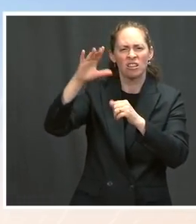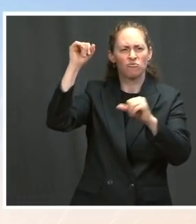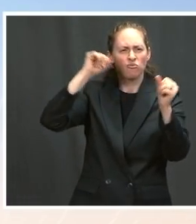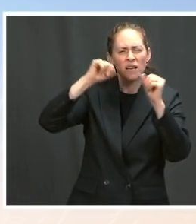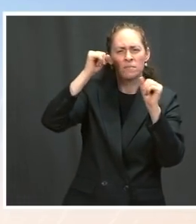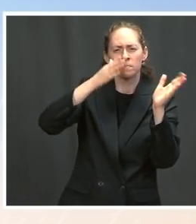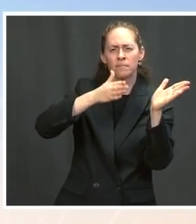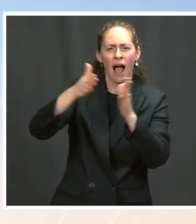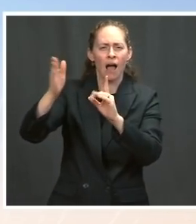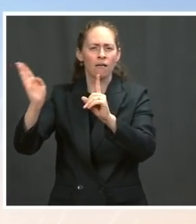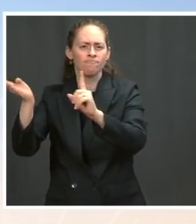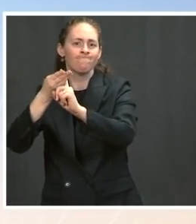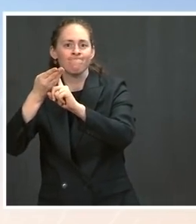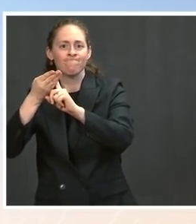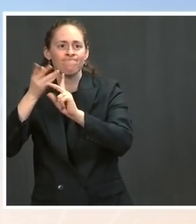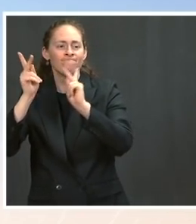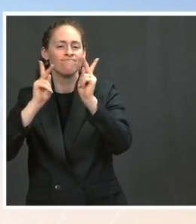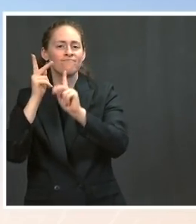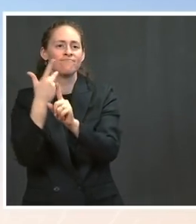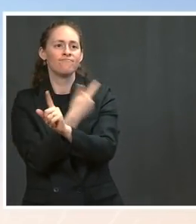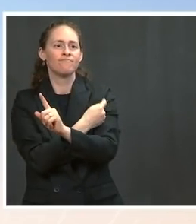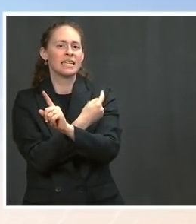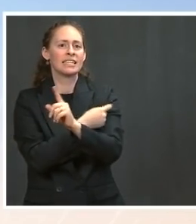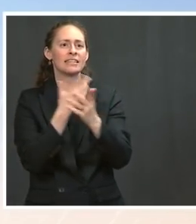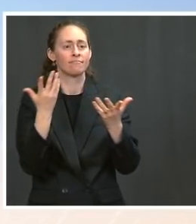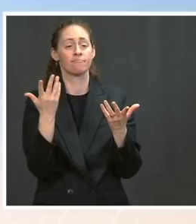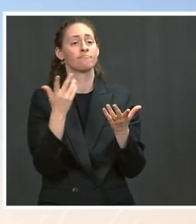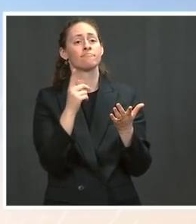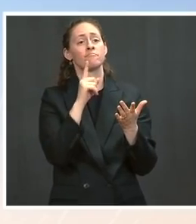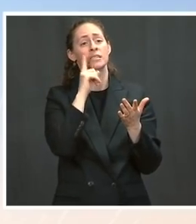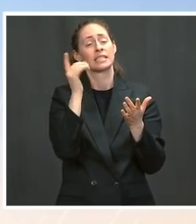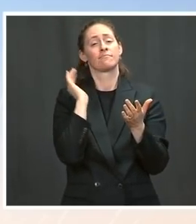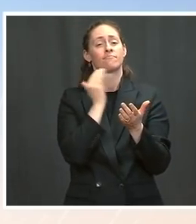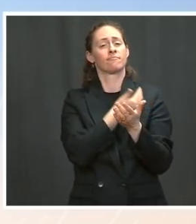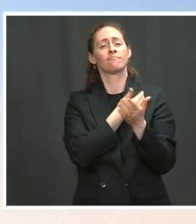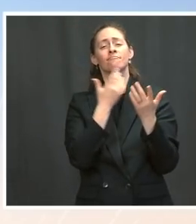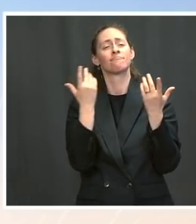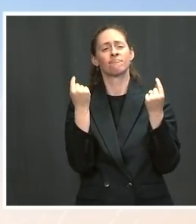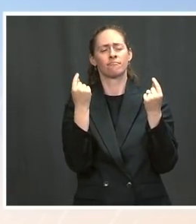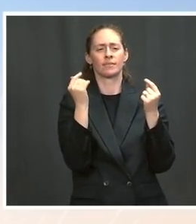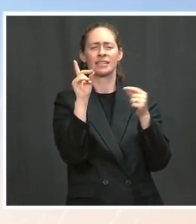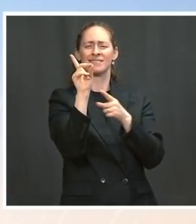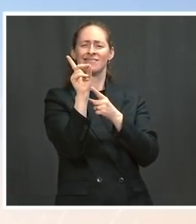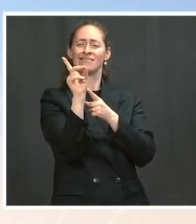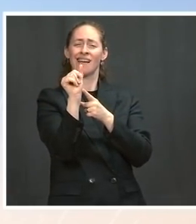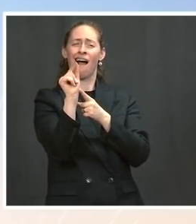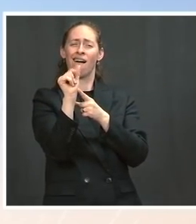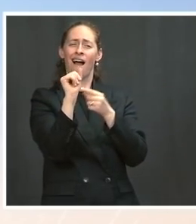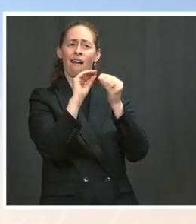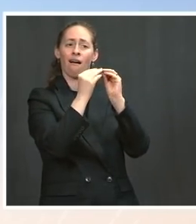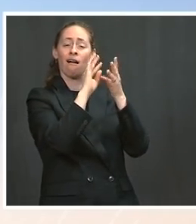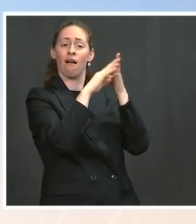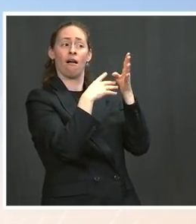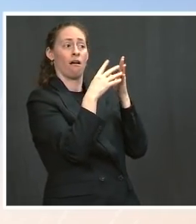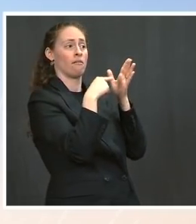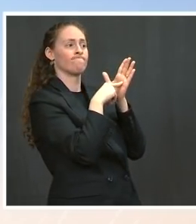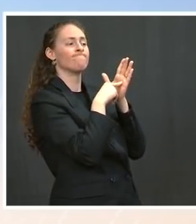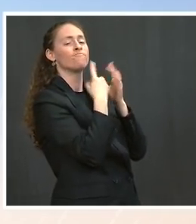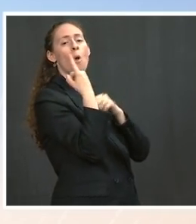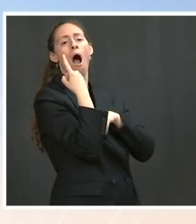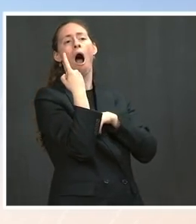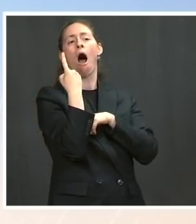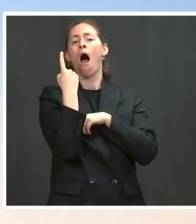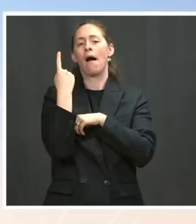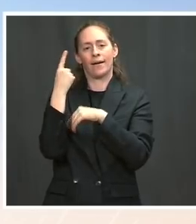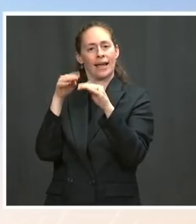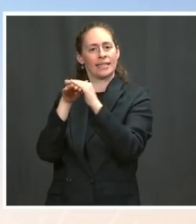actually seen in our data is that the big driving factor is access. And that's why we have massively increased our efforts to